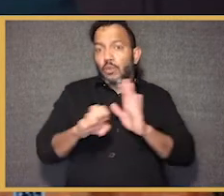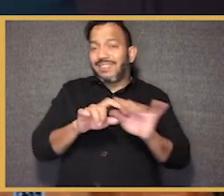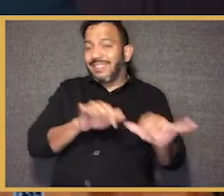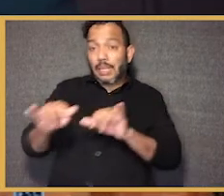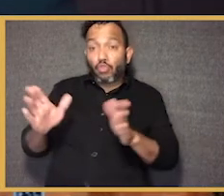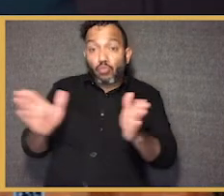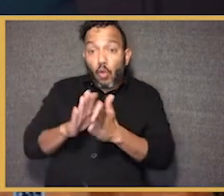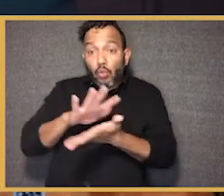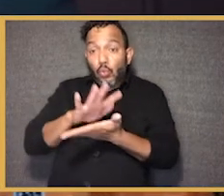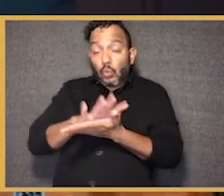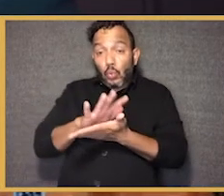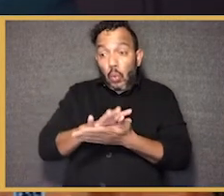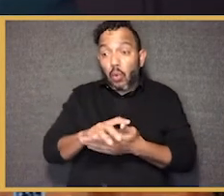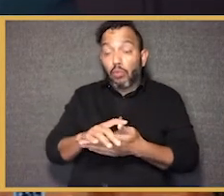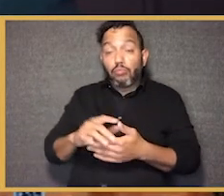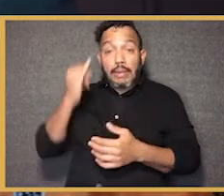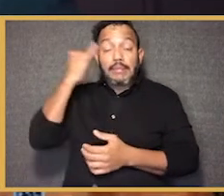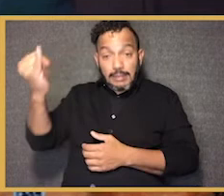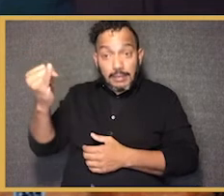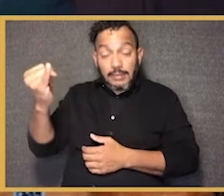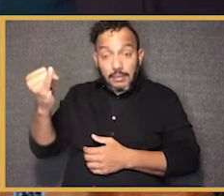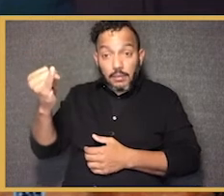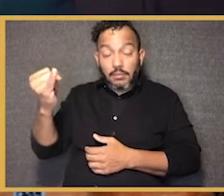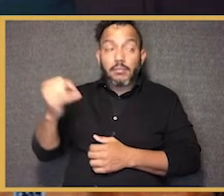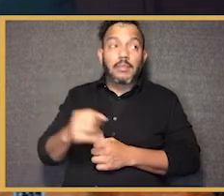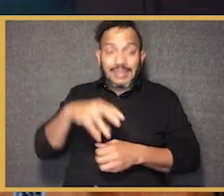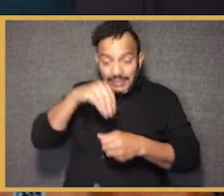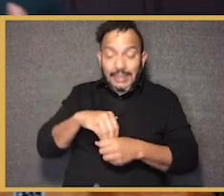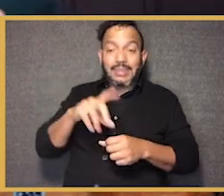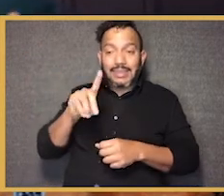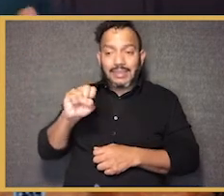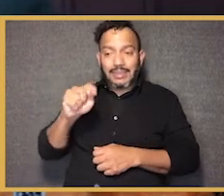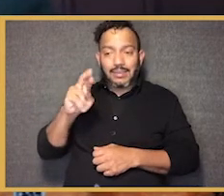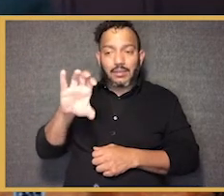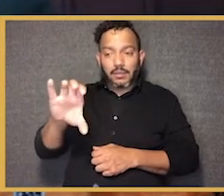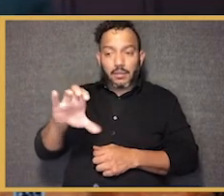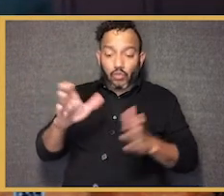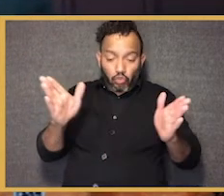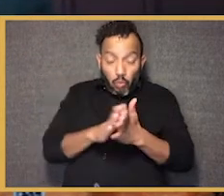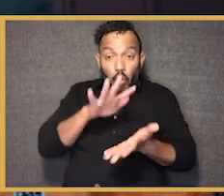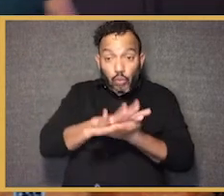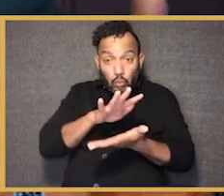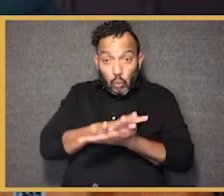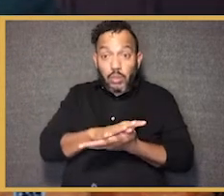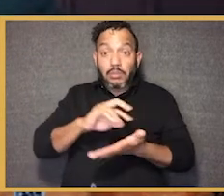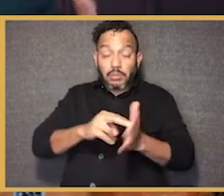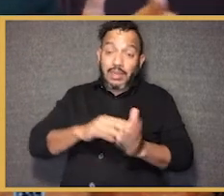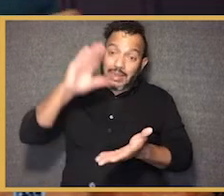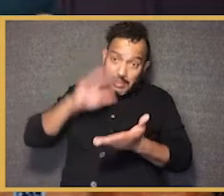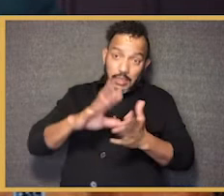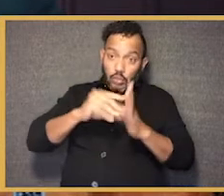as the small schools movement and the effort to create within district small